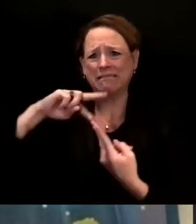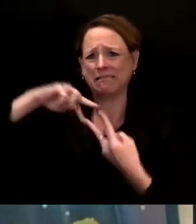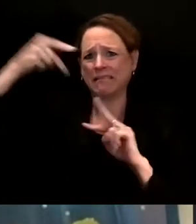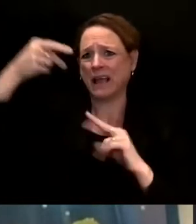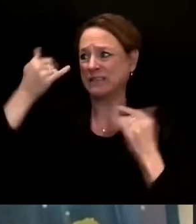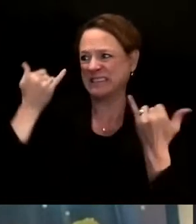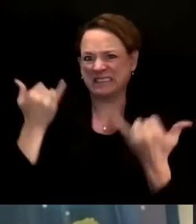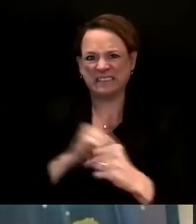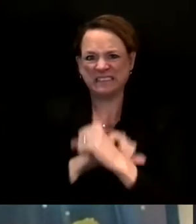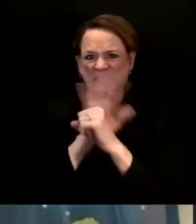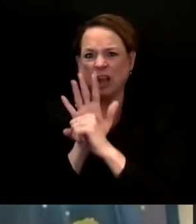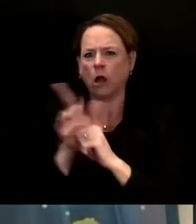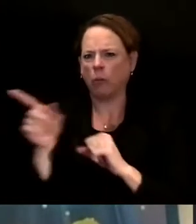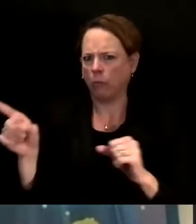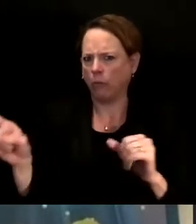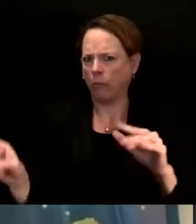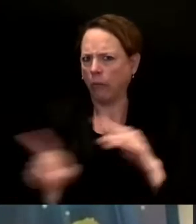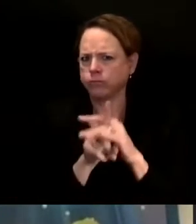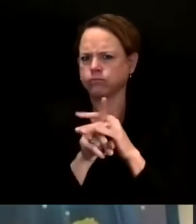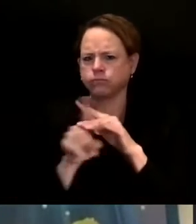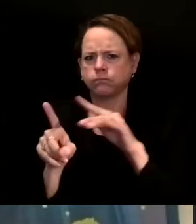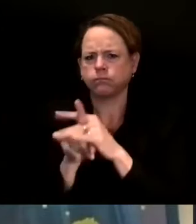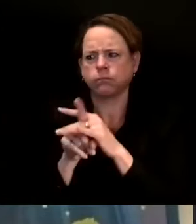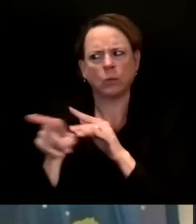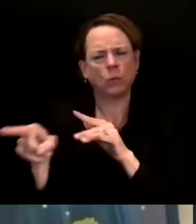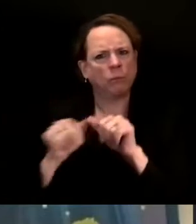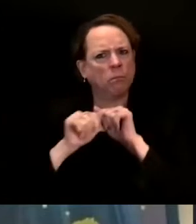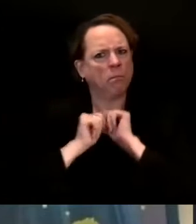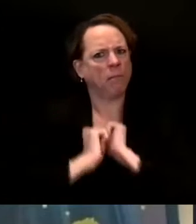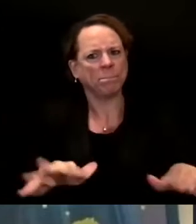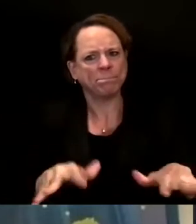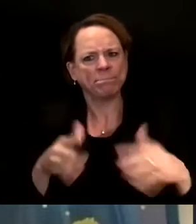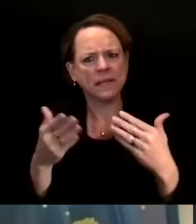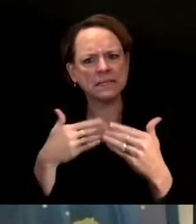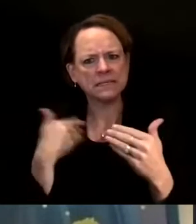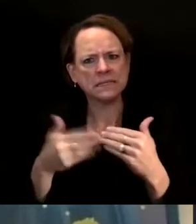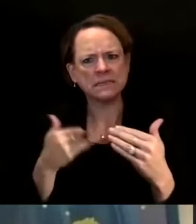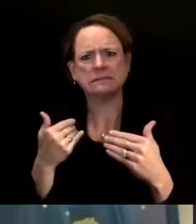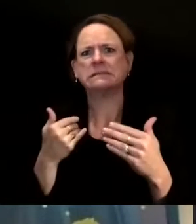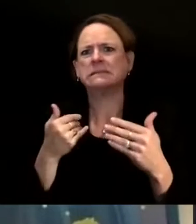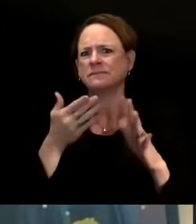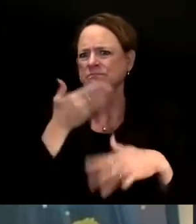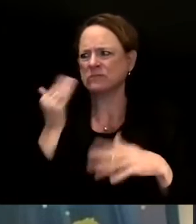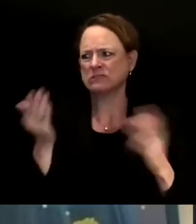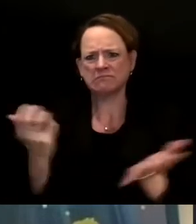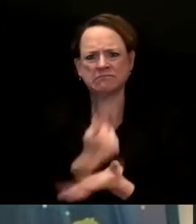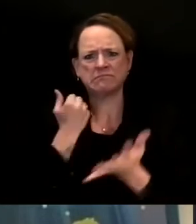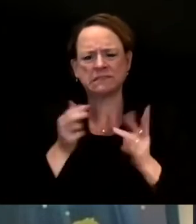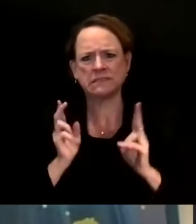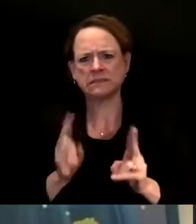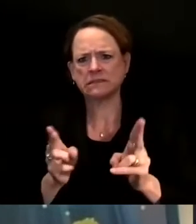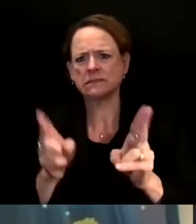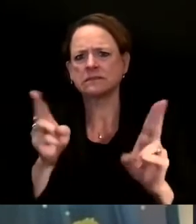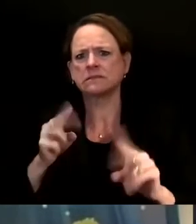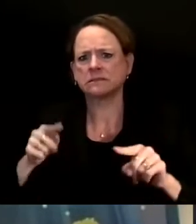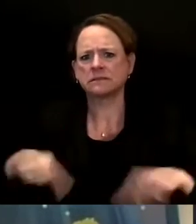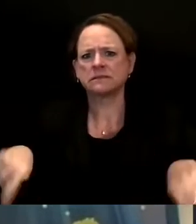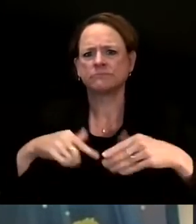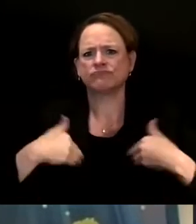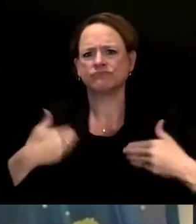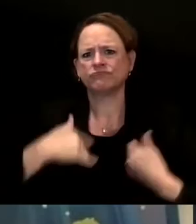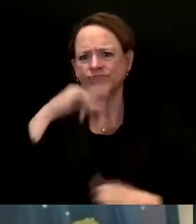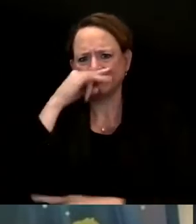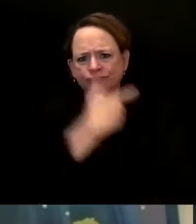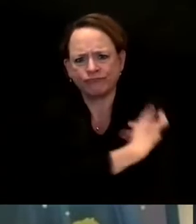death is a preventable death. Vaccination is our most important tool to prevent more Wisconsinites